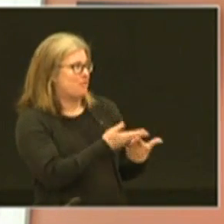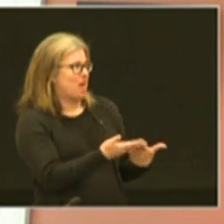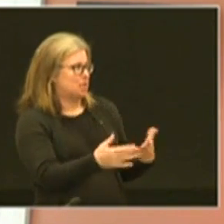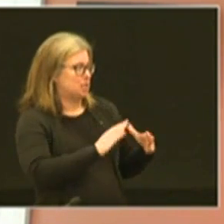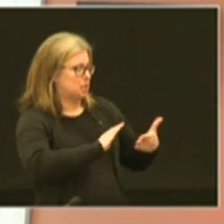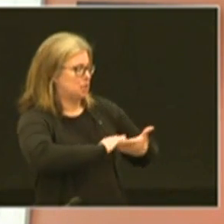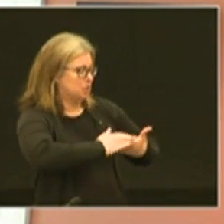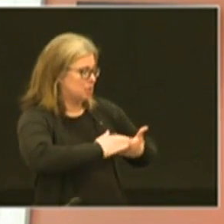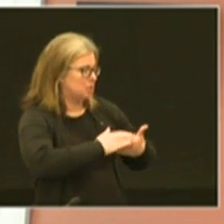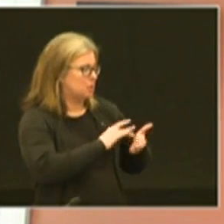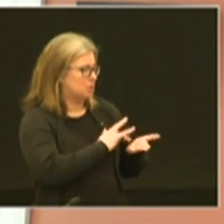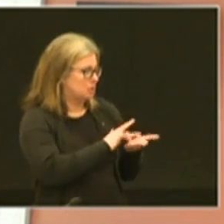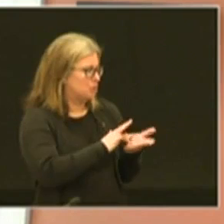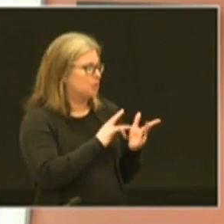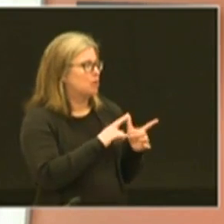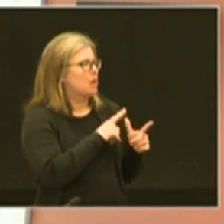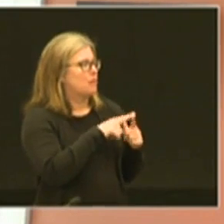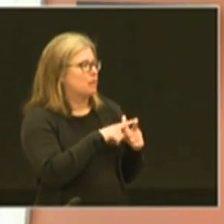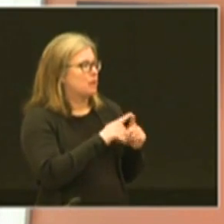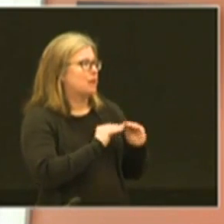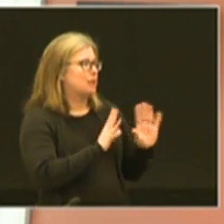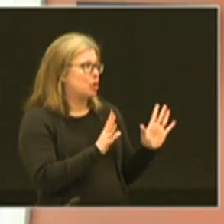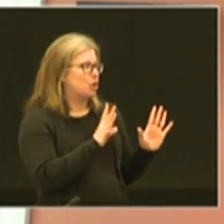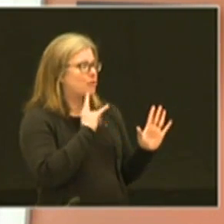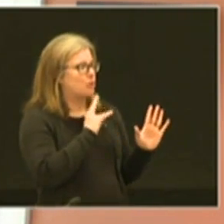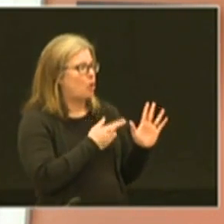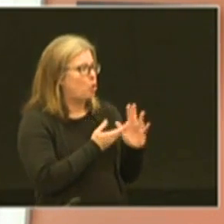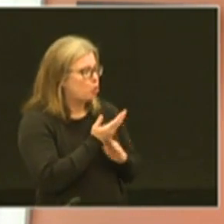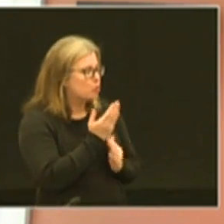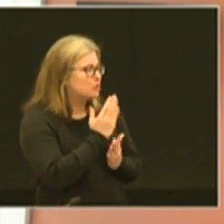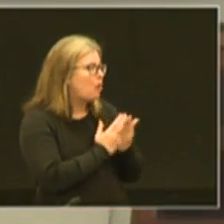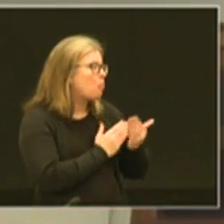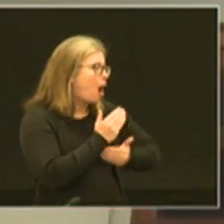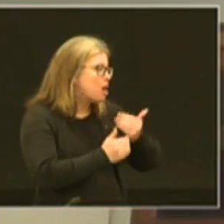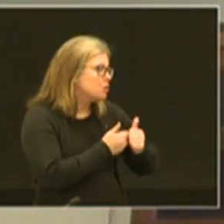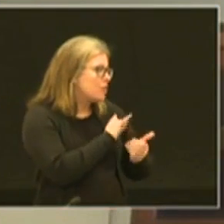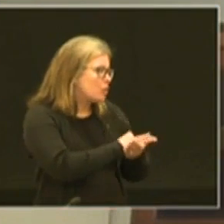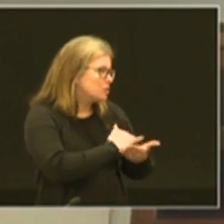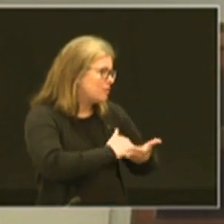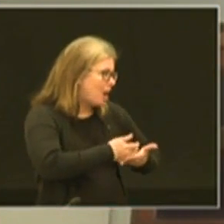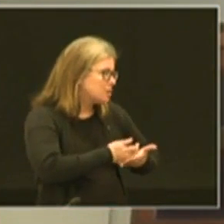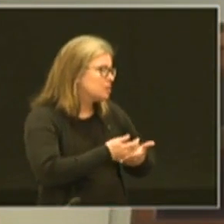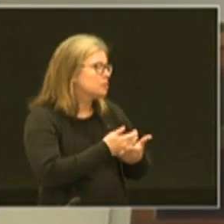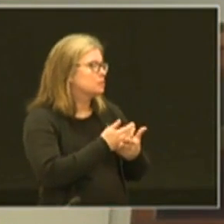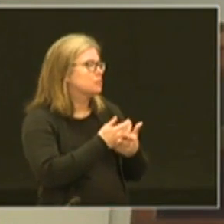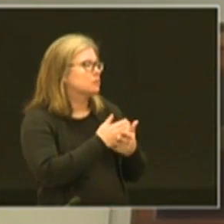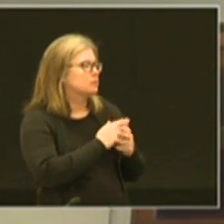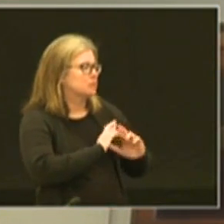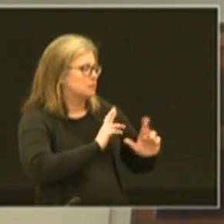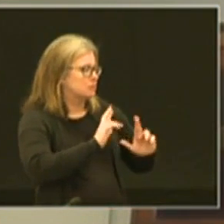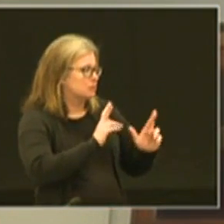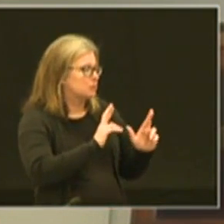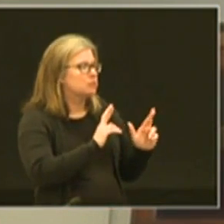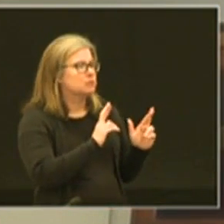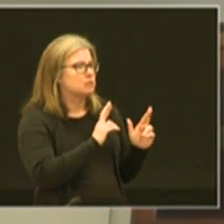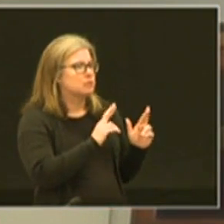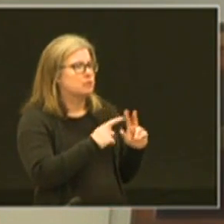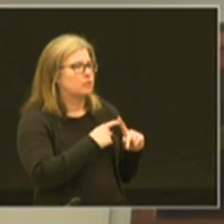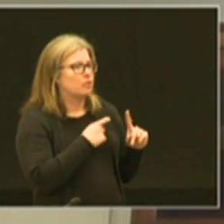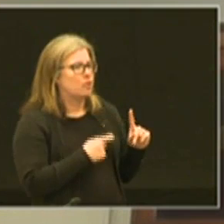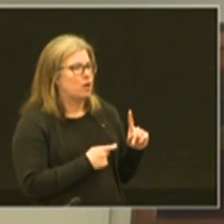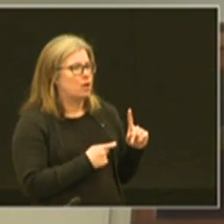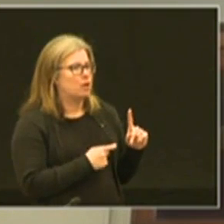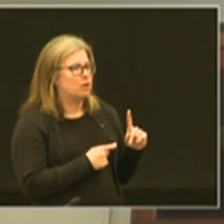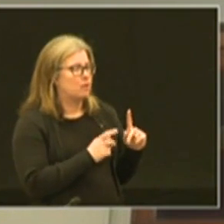um and then you know clearly we have to go through some process with those devices getting them from